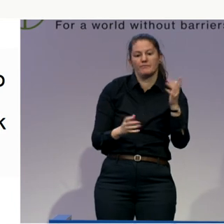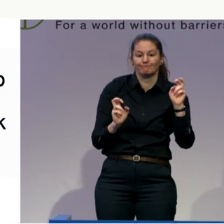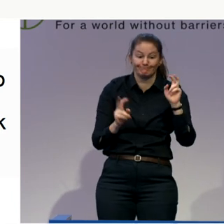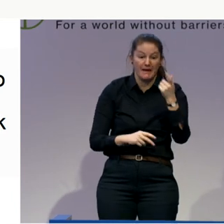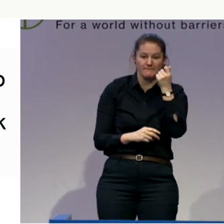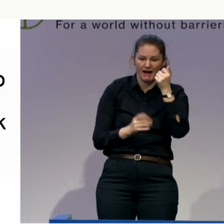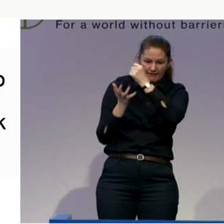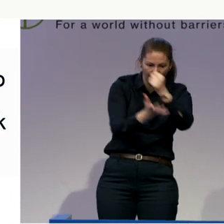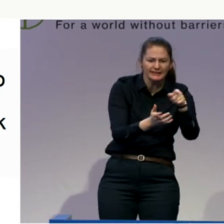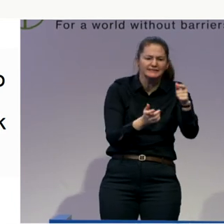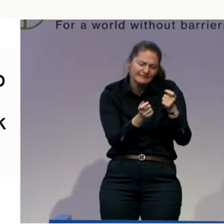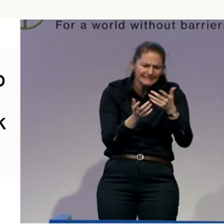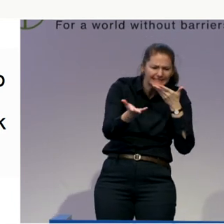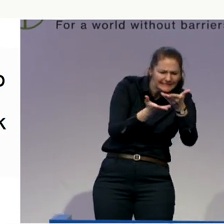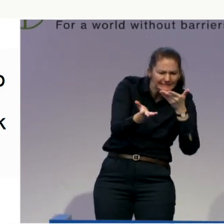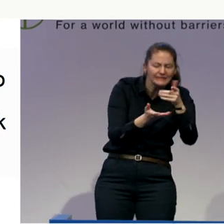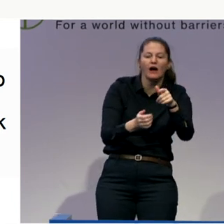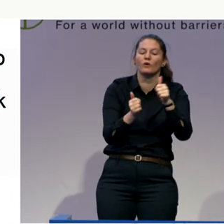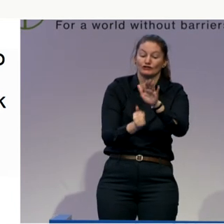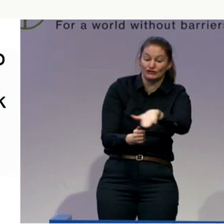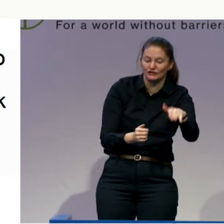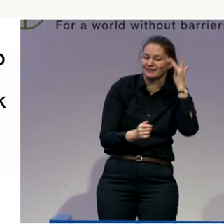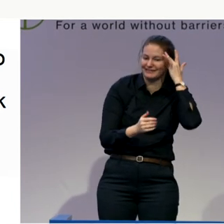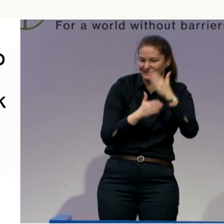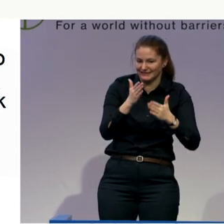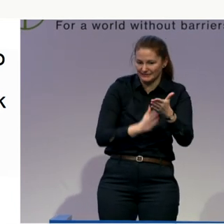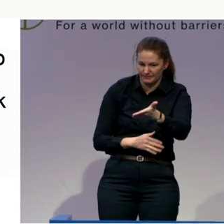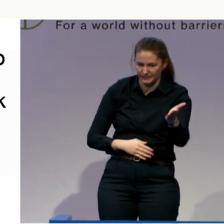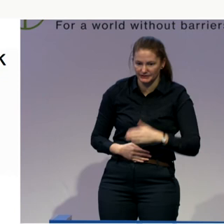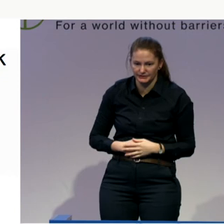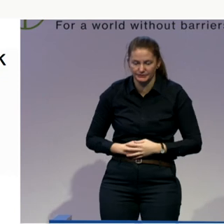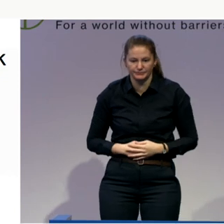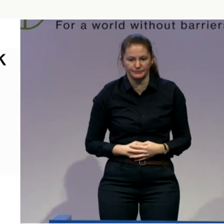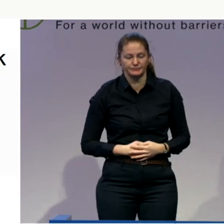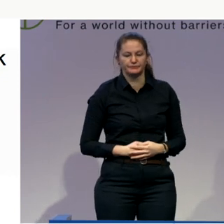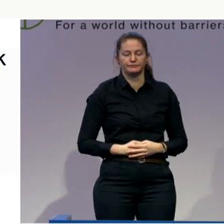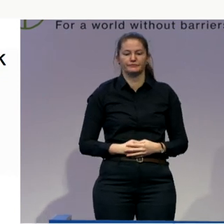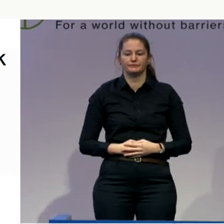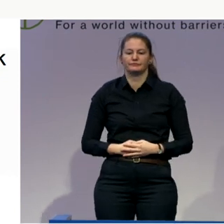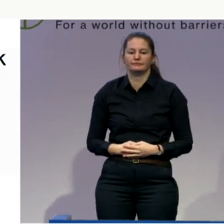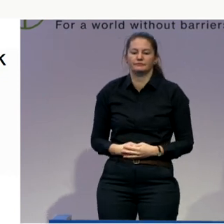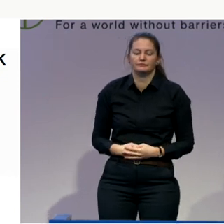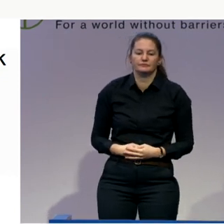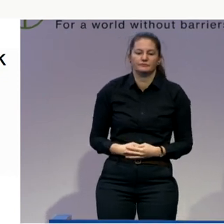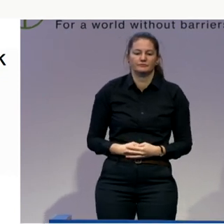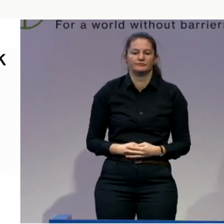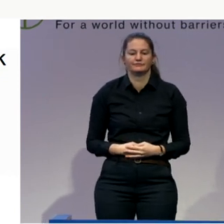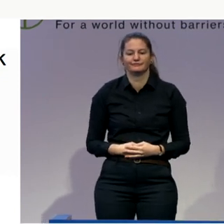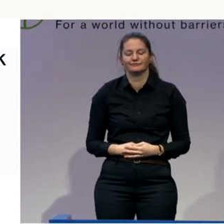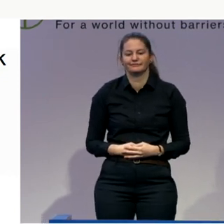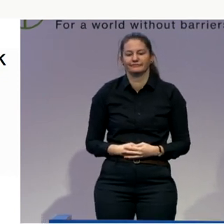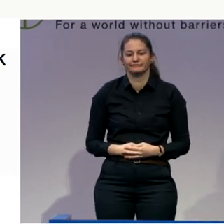disability. Well, the informal carers who try to